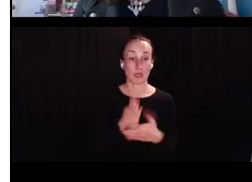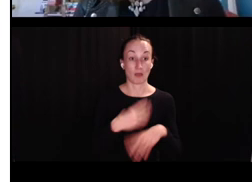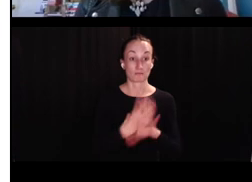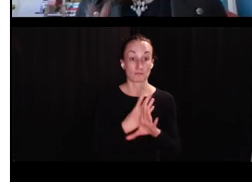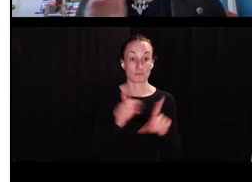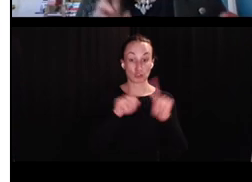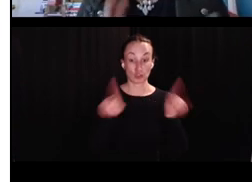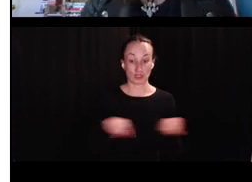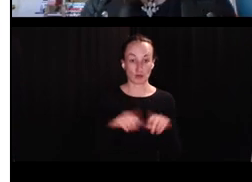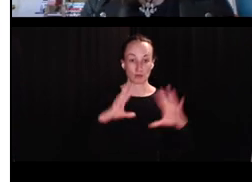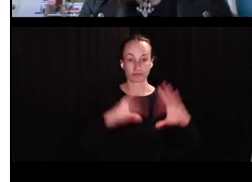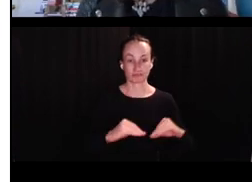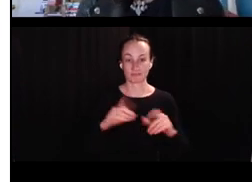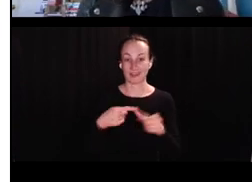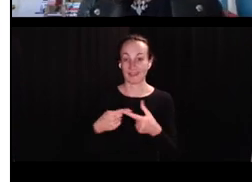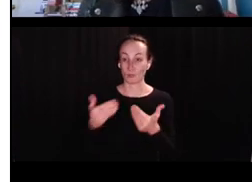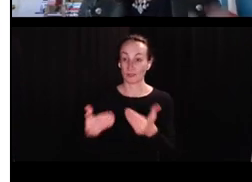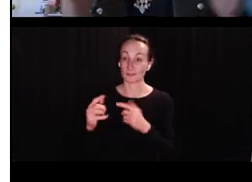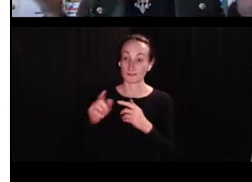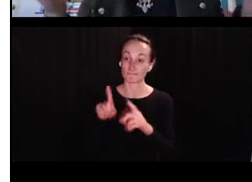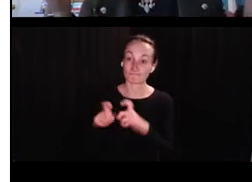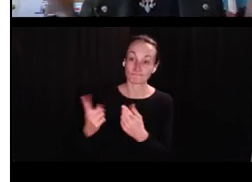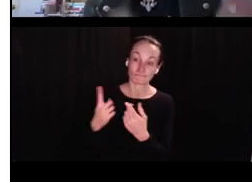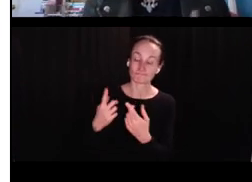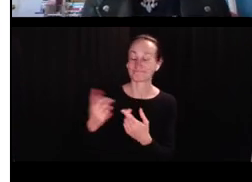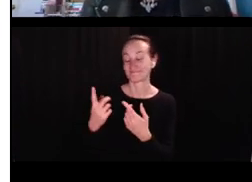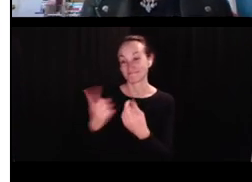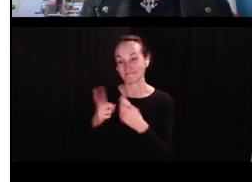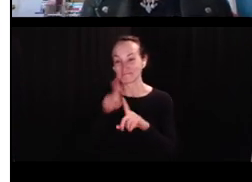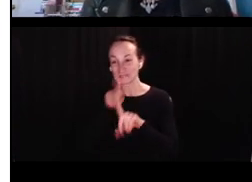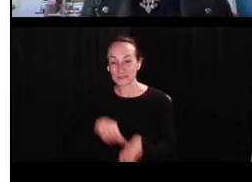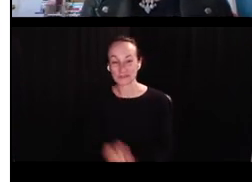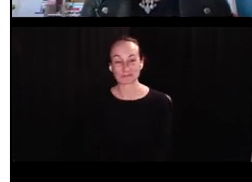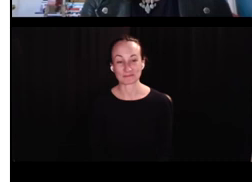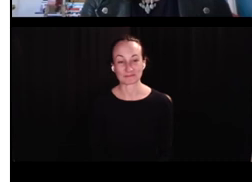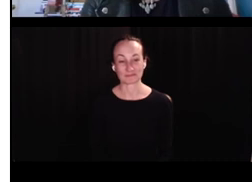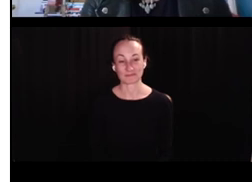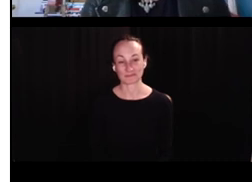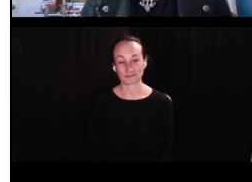in this forum to do so. So I'll stop sharing and then we can do this.